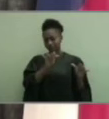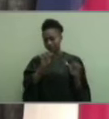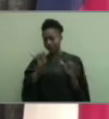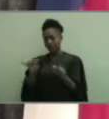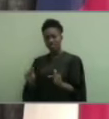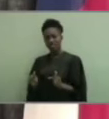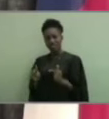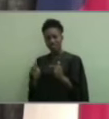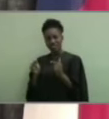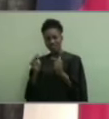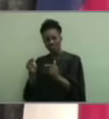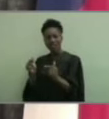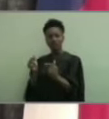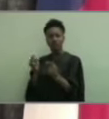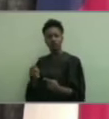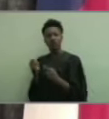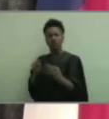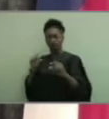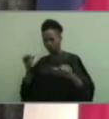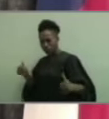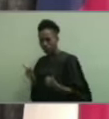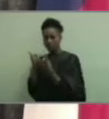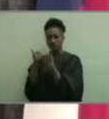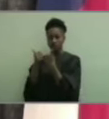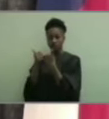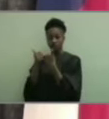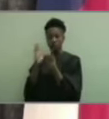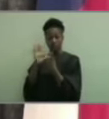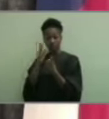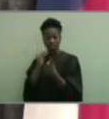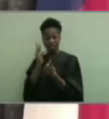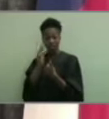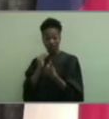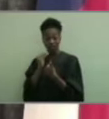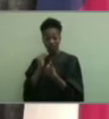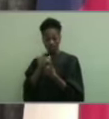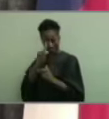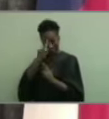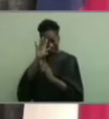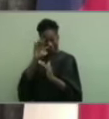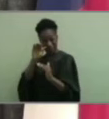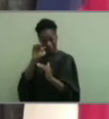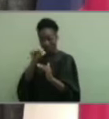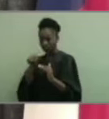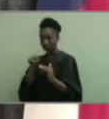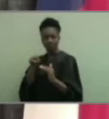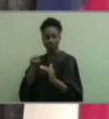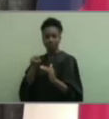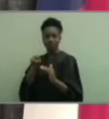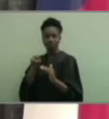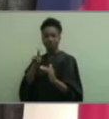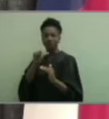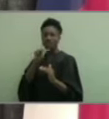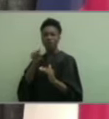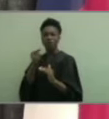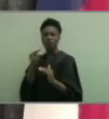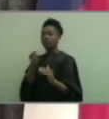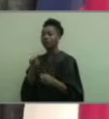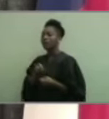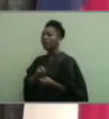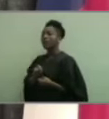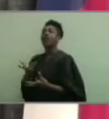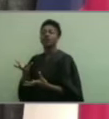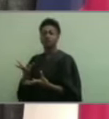challenges in your life. In fact, don't just expect them. Cause them. Progress